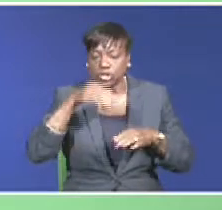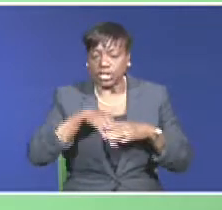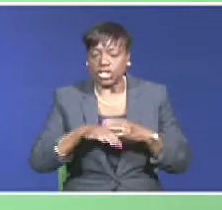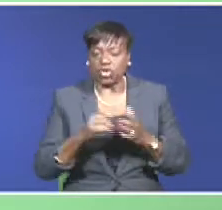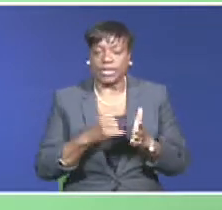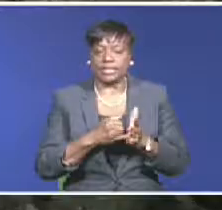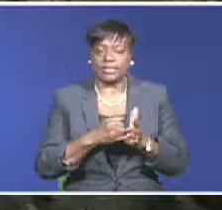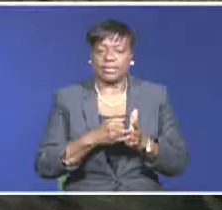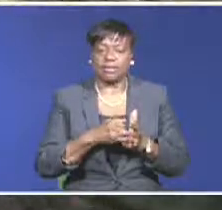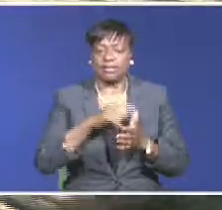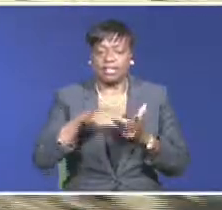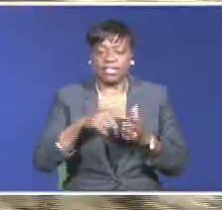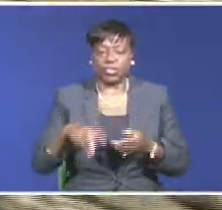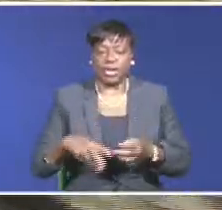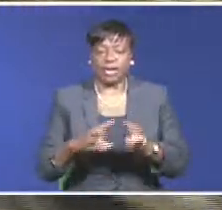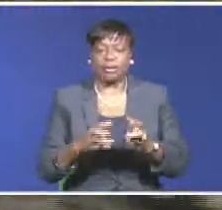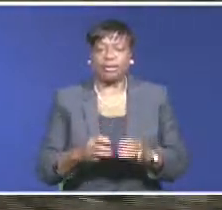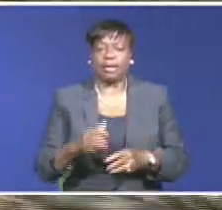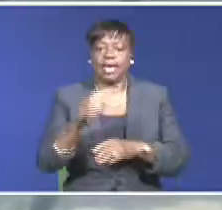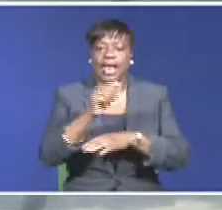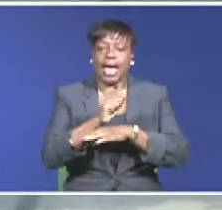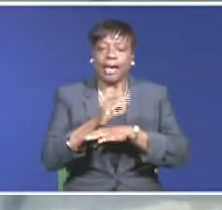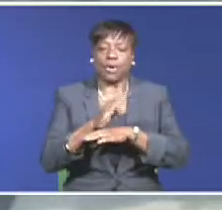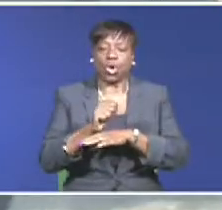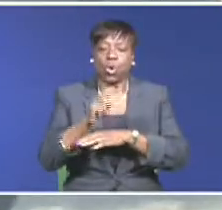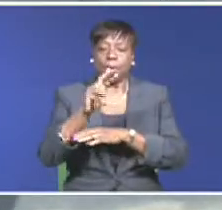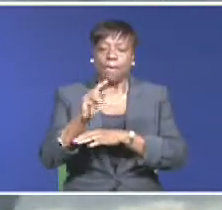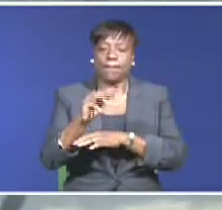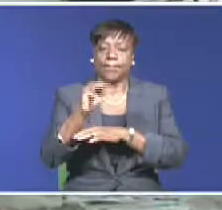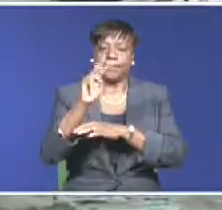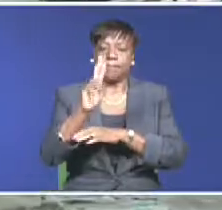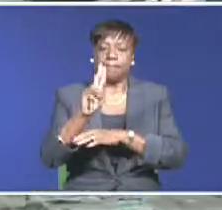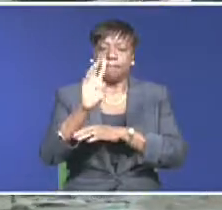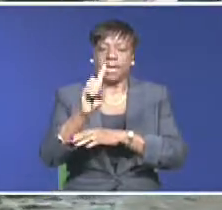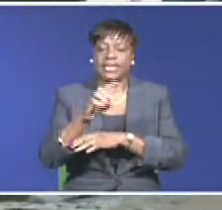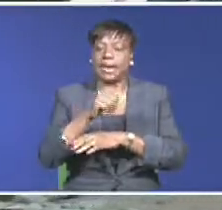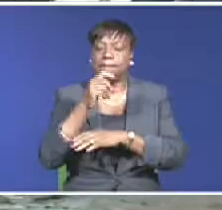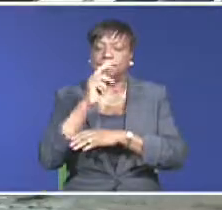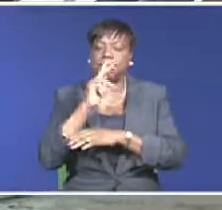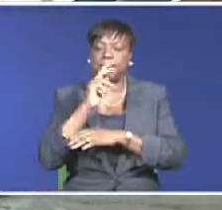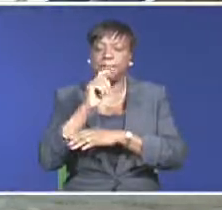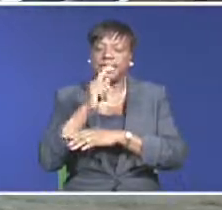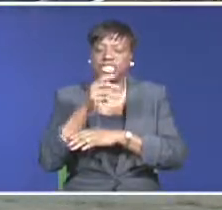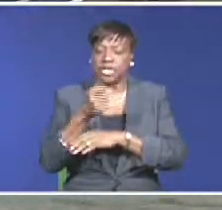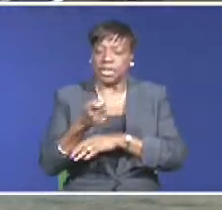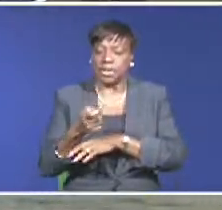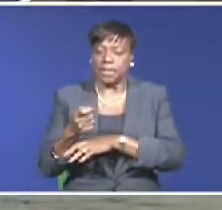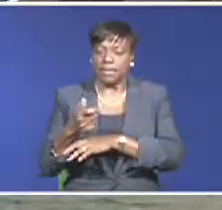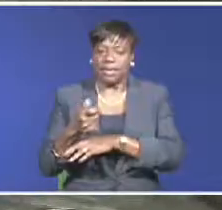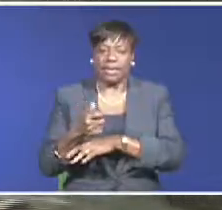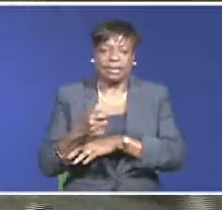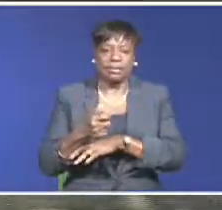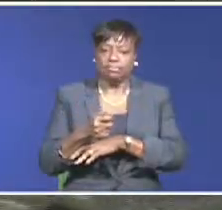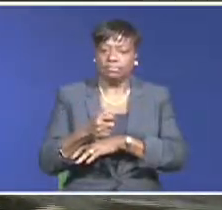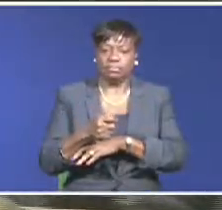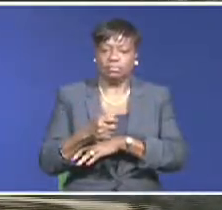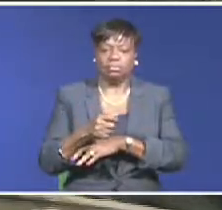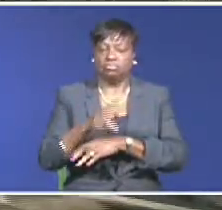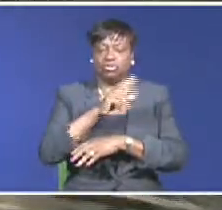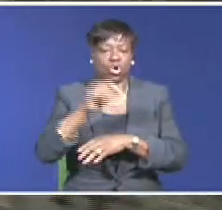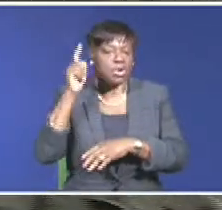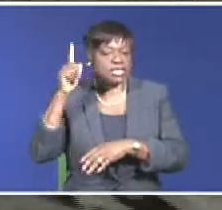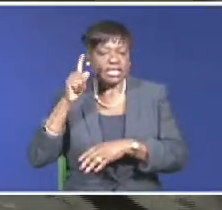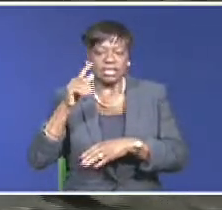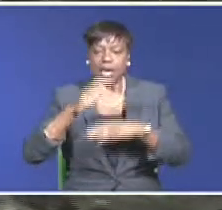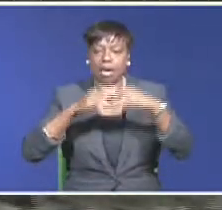thus far. In Abaco's mud and pigeon-peed mushrooming communities, there is no adherence to the building code, including water